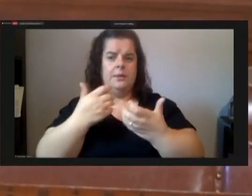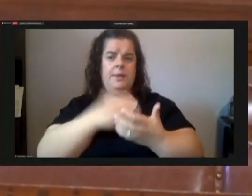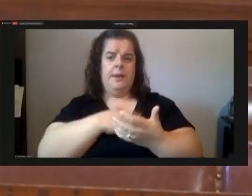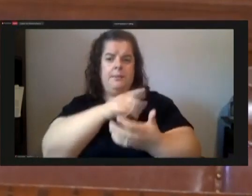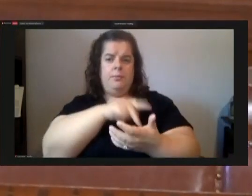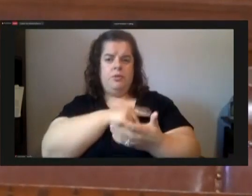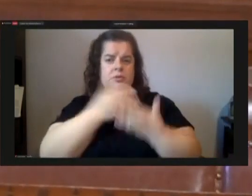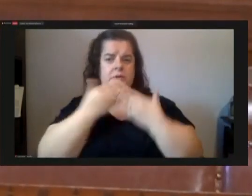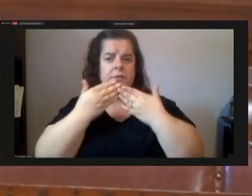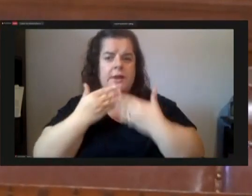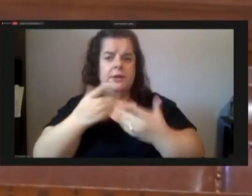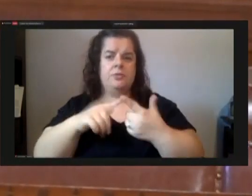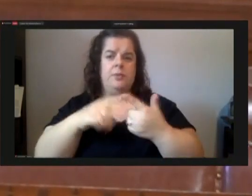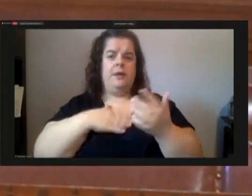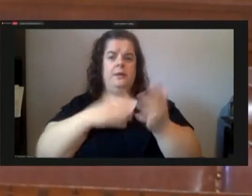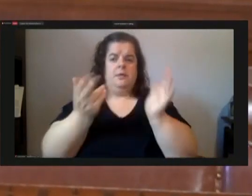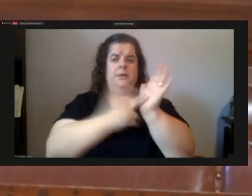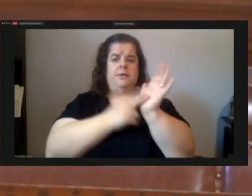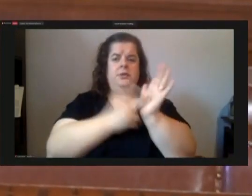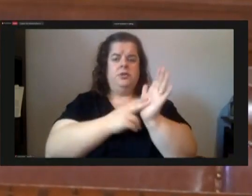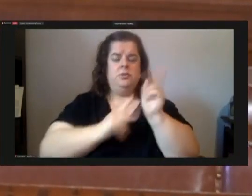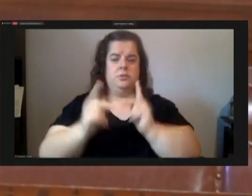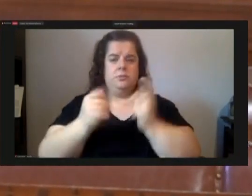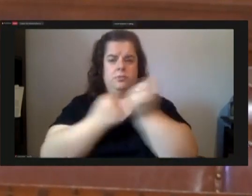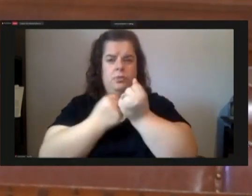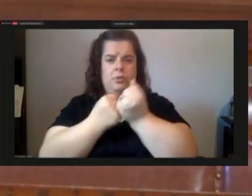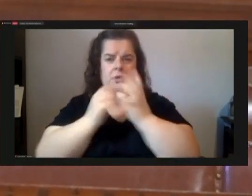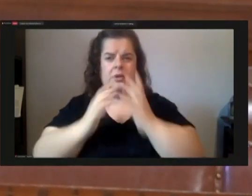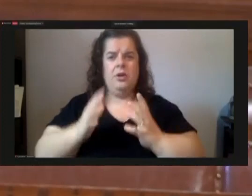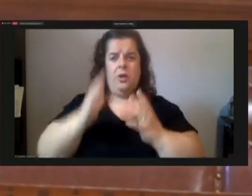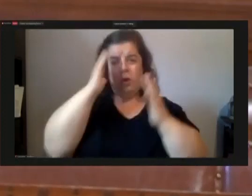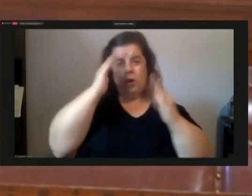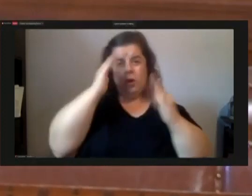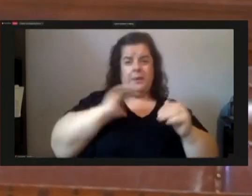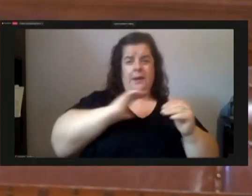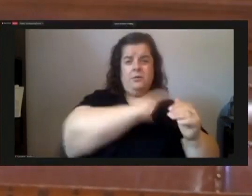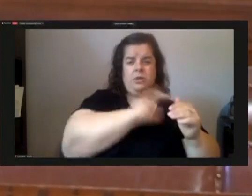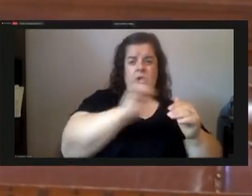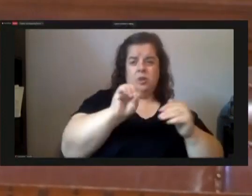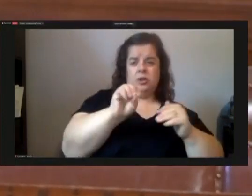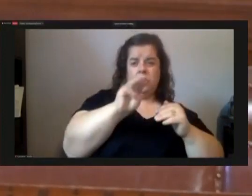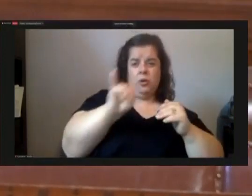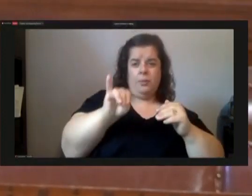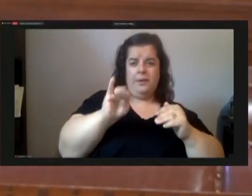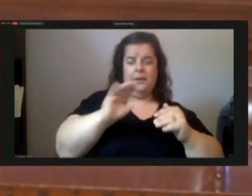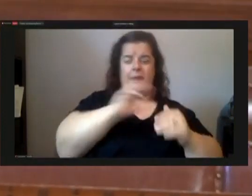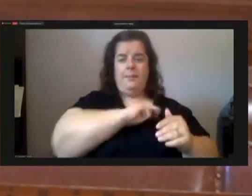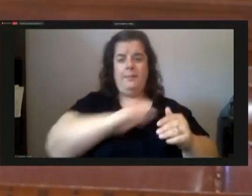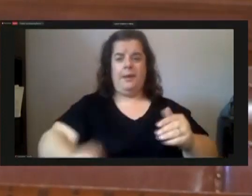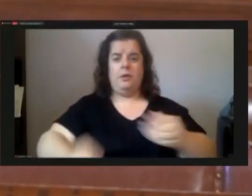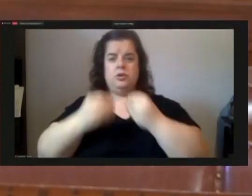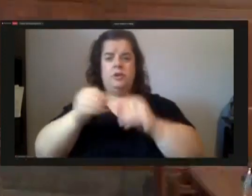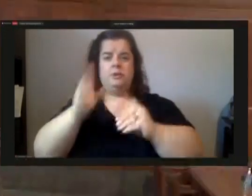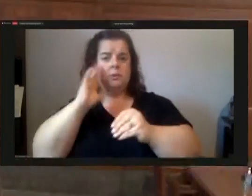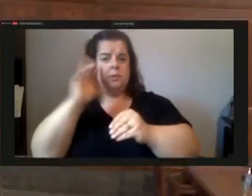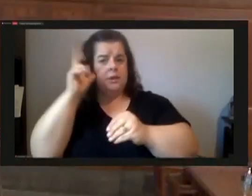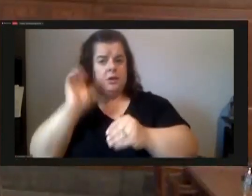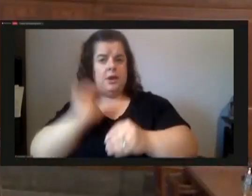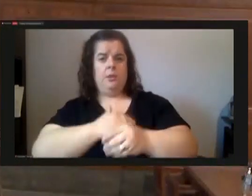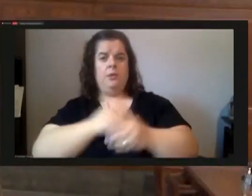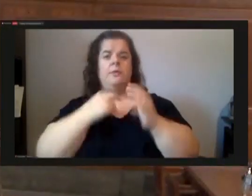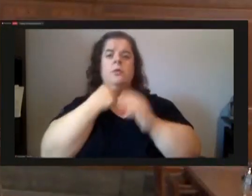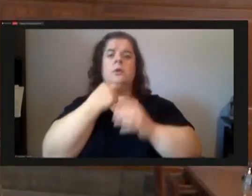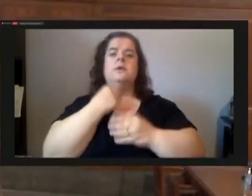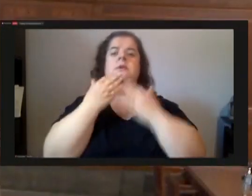supporters we hope that council the mayor's office and domi will hear our voice thank you thank